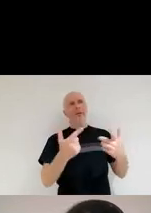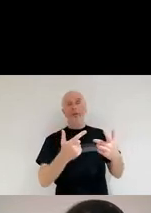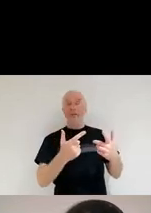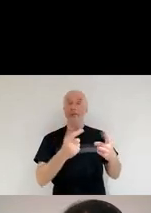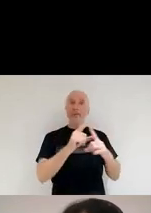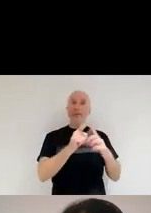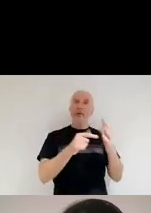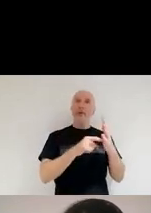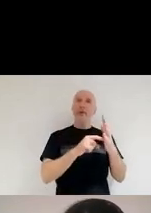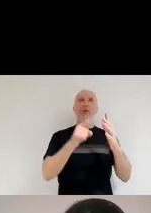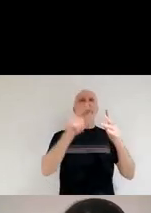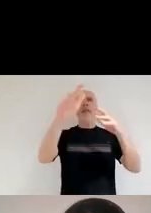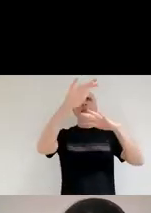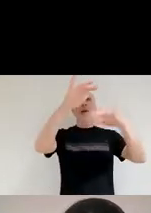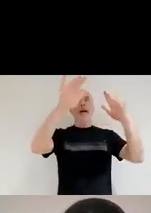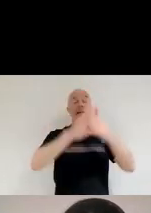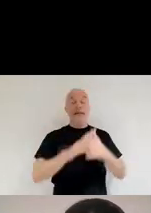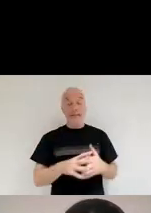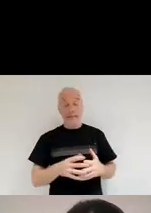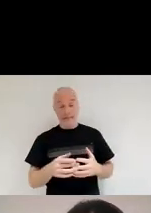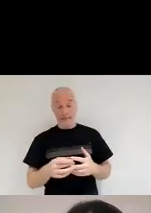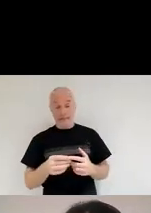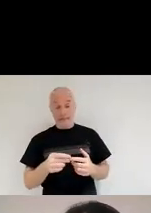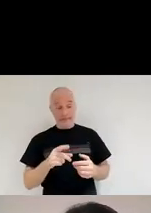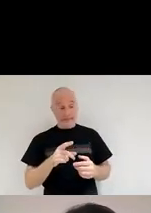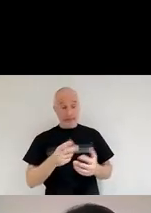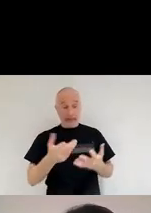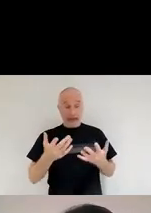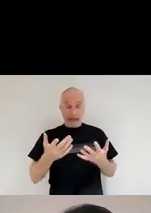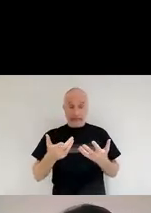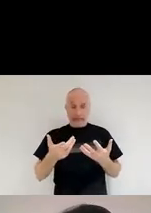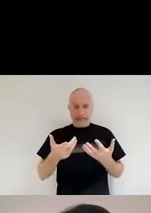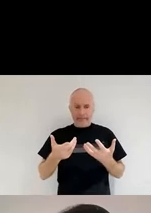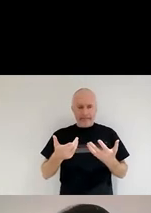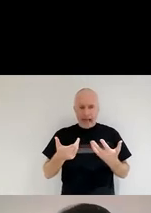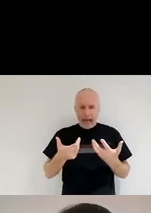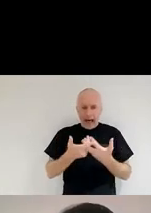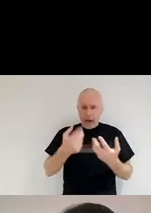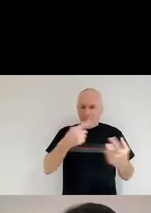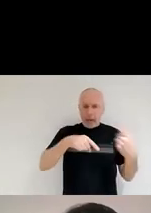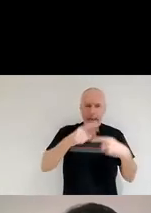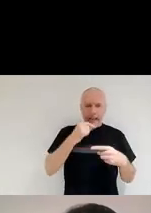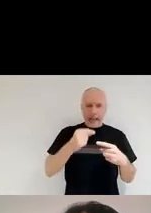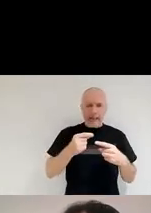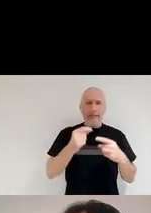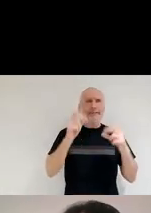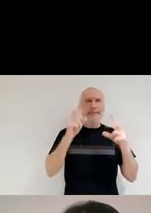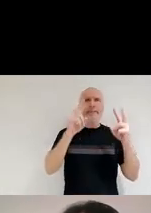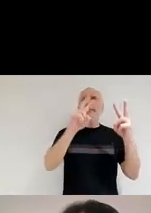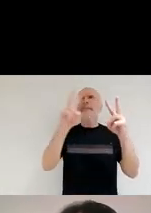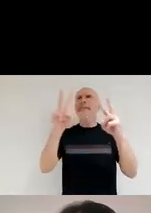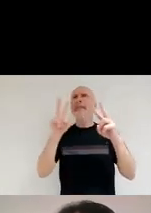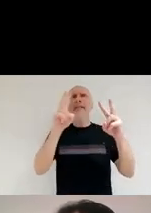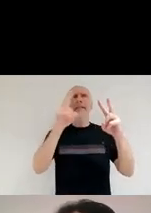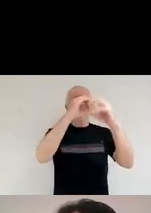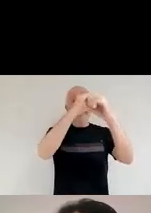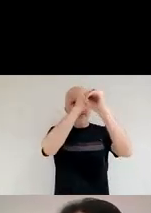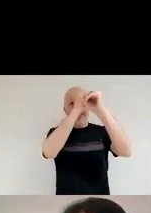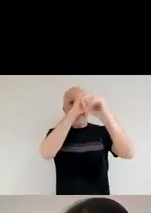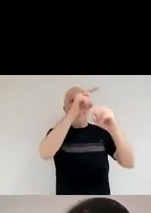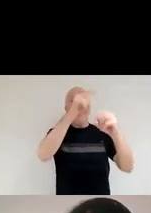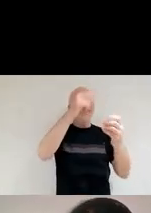dust and why we want to observe dust. And to understand how we can observe dust, have to understand how dust interacts